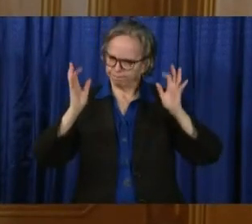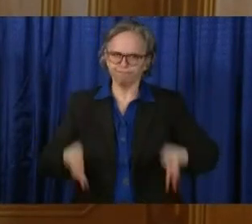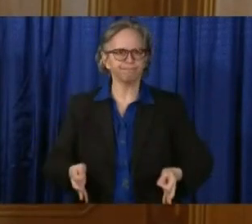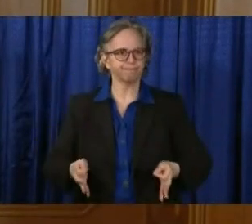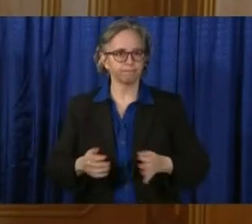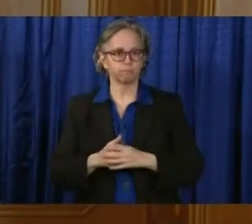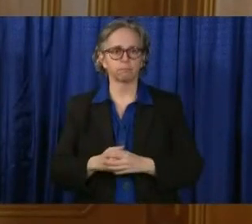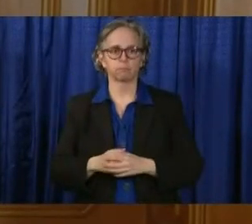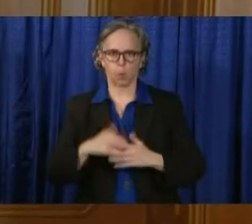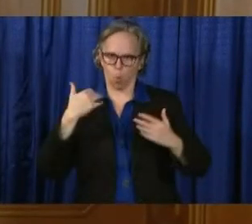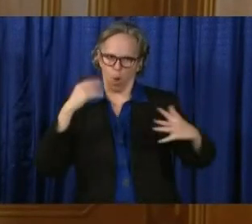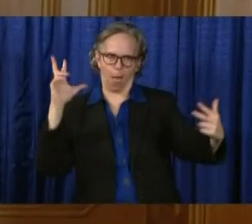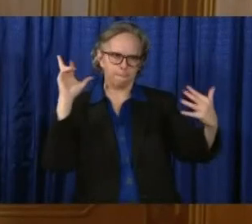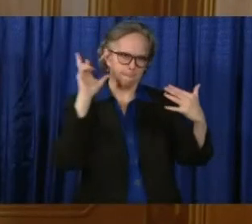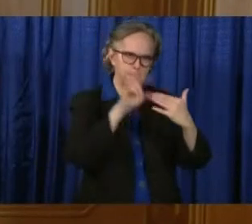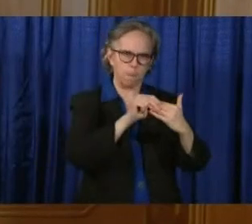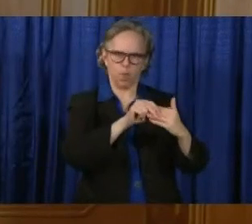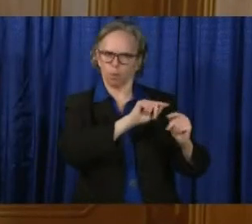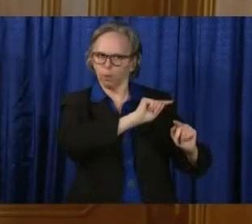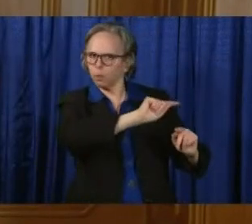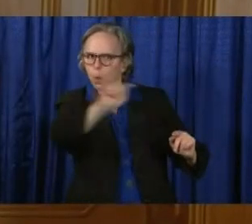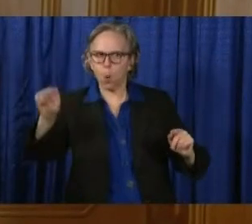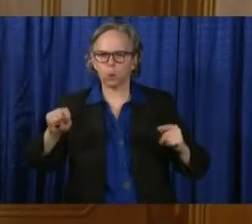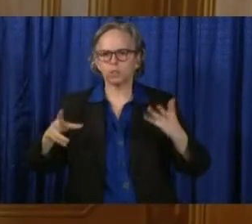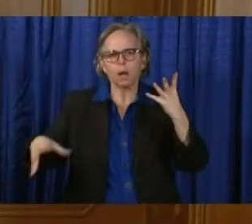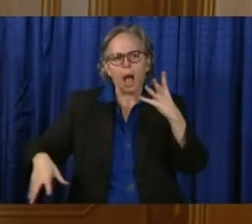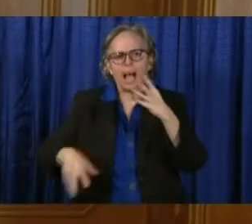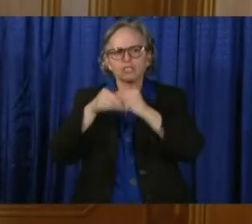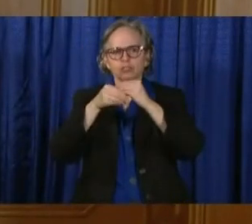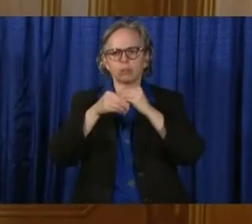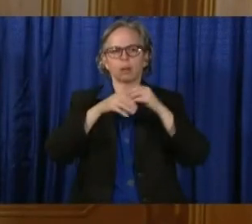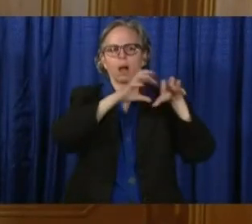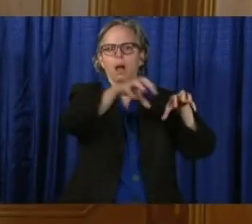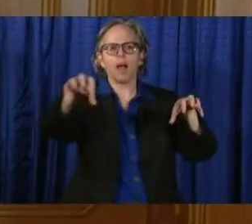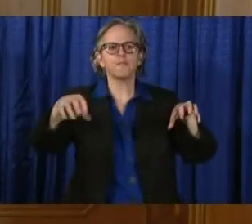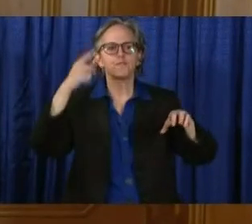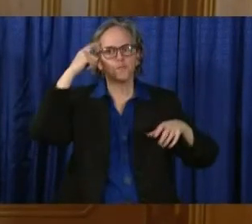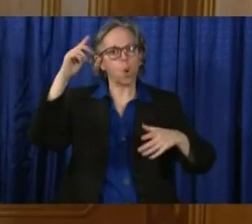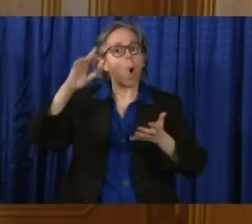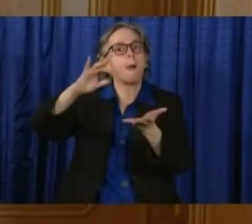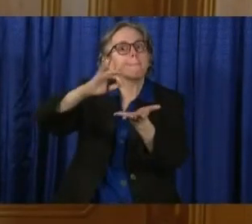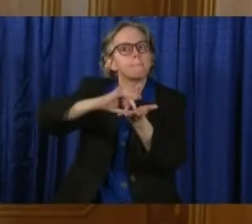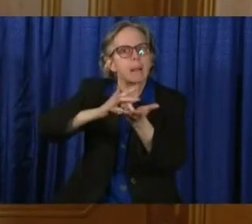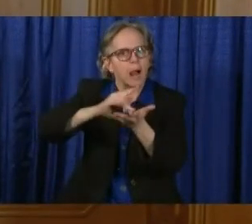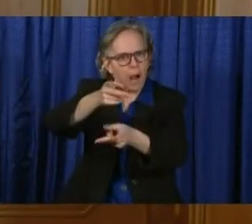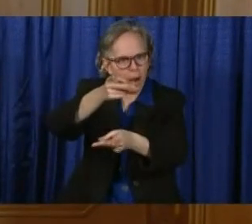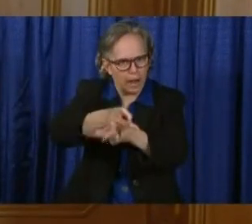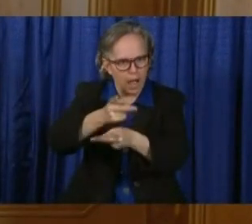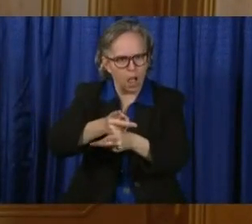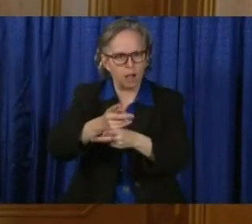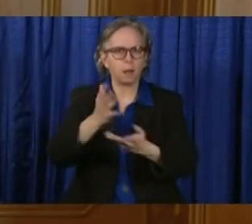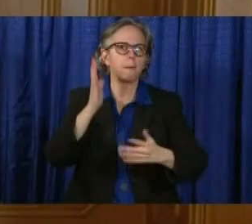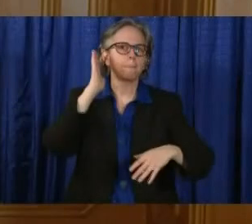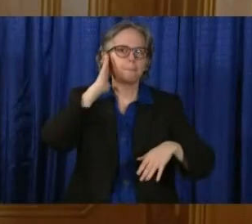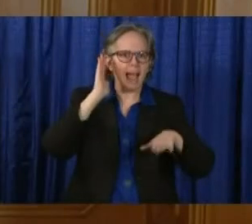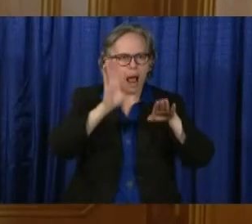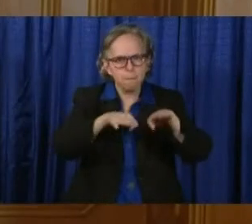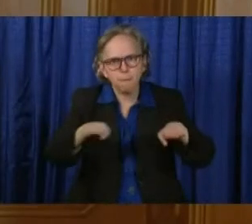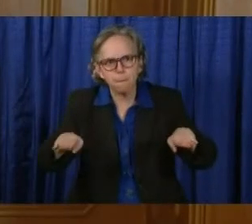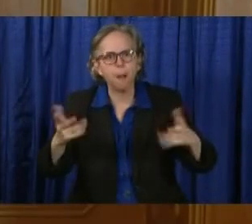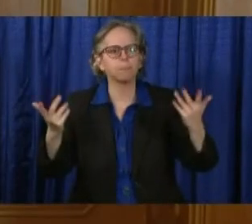additional sites as places where we can expand and put beds and see more patients.